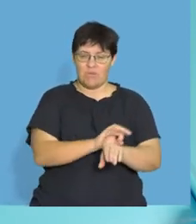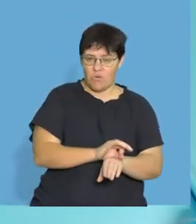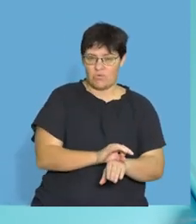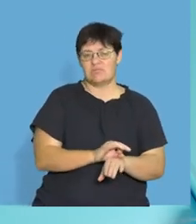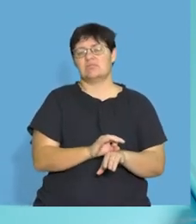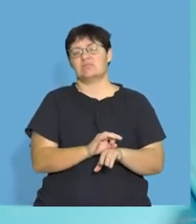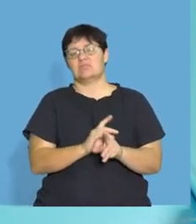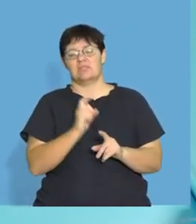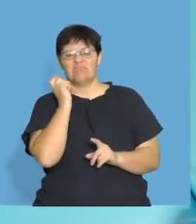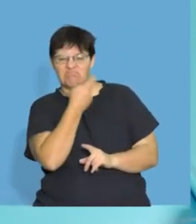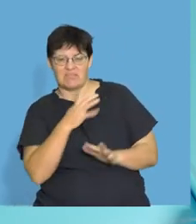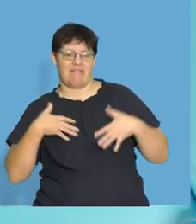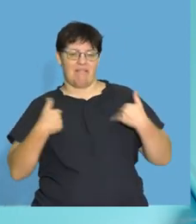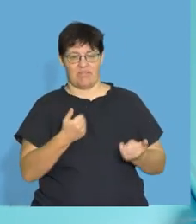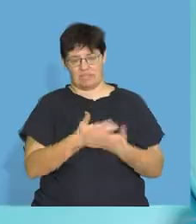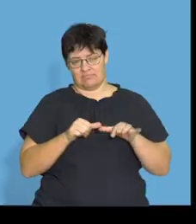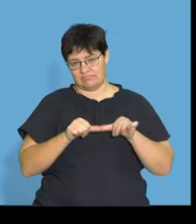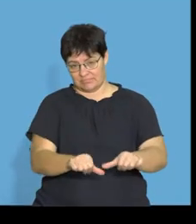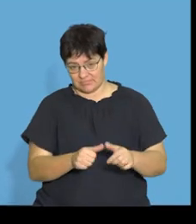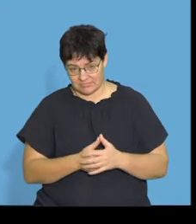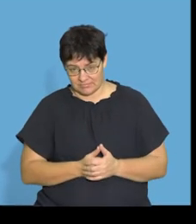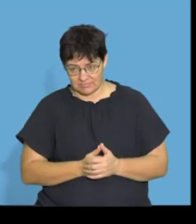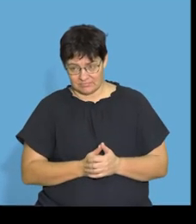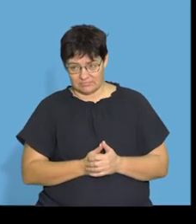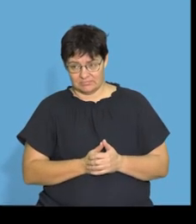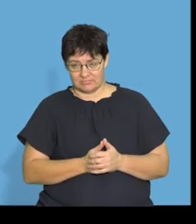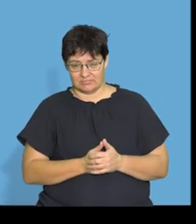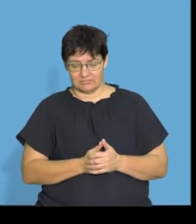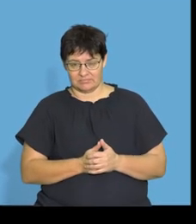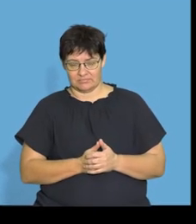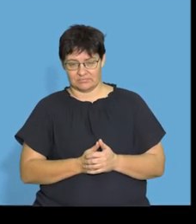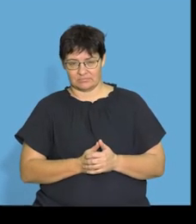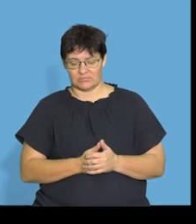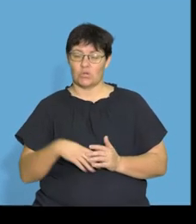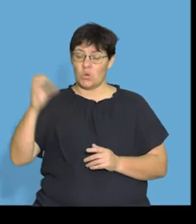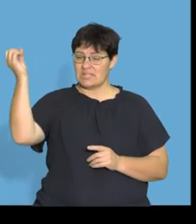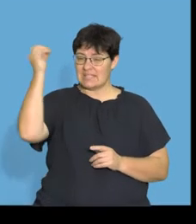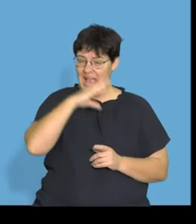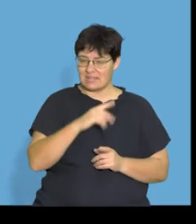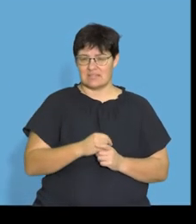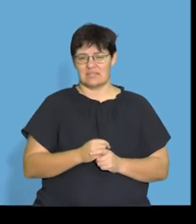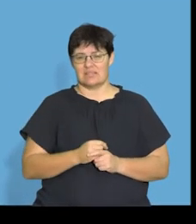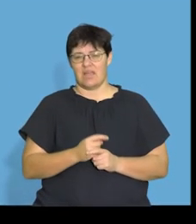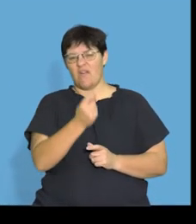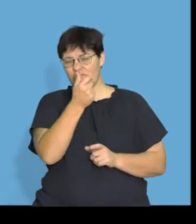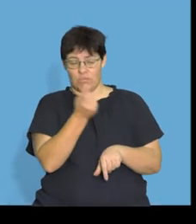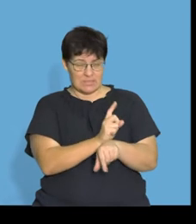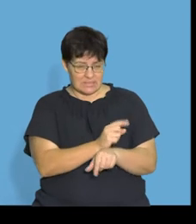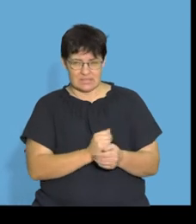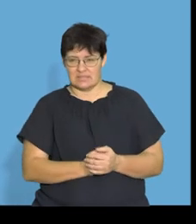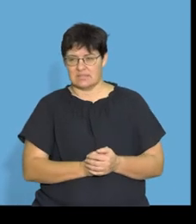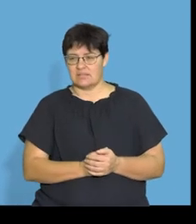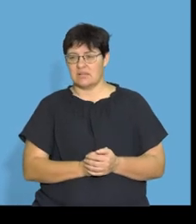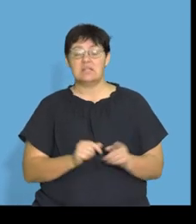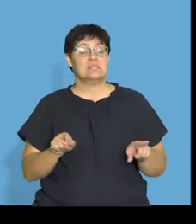keep my bones, all right, and all of that healthy. So we get it in, all right, sunlight, a couple of minutes of